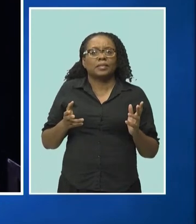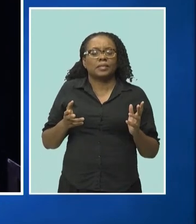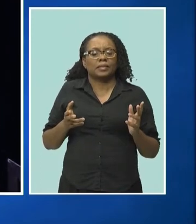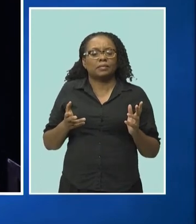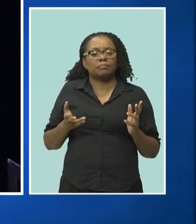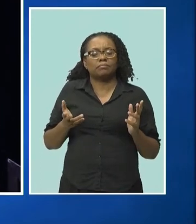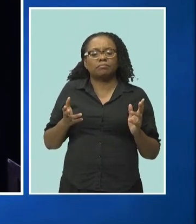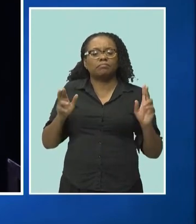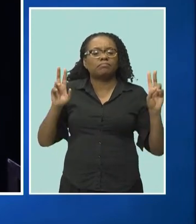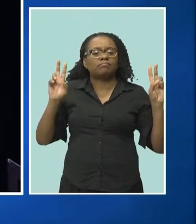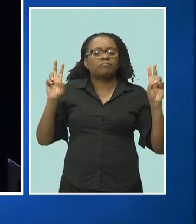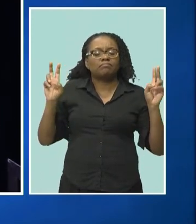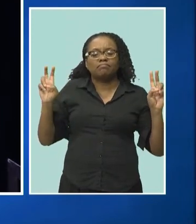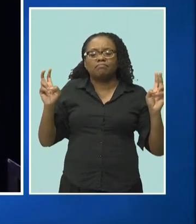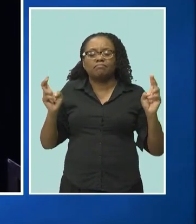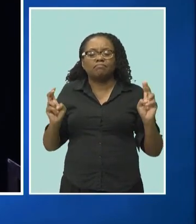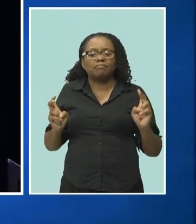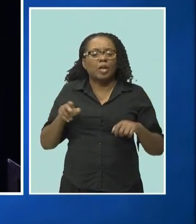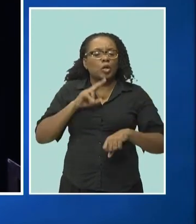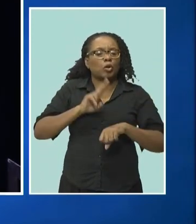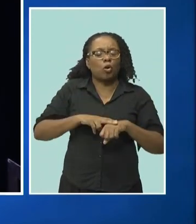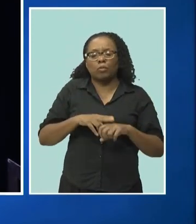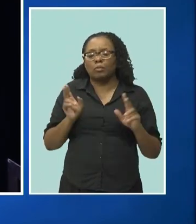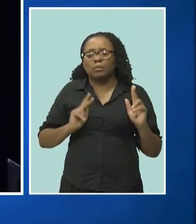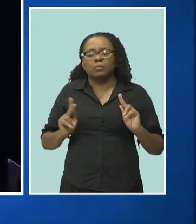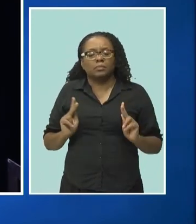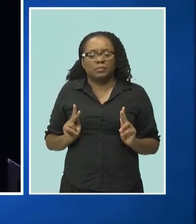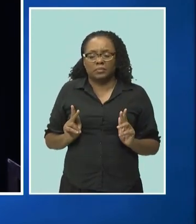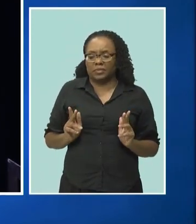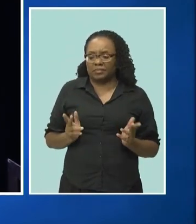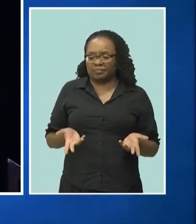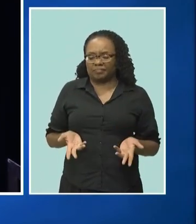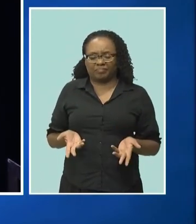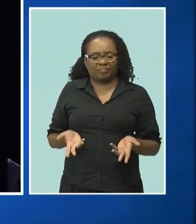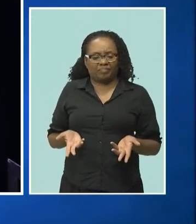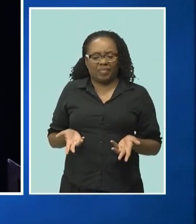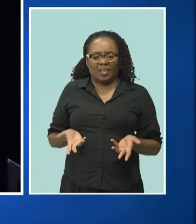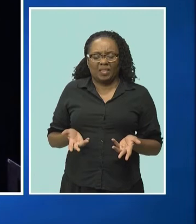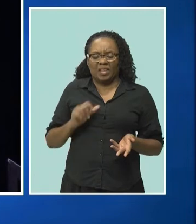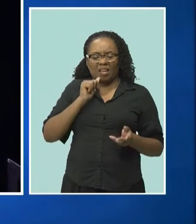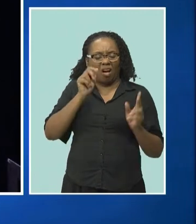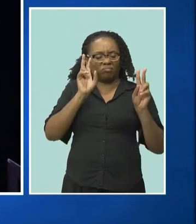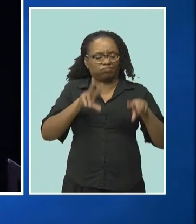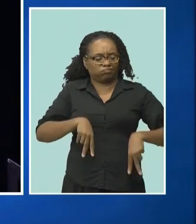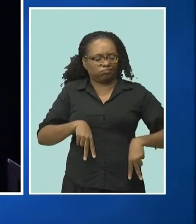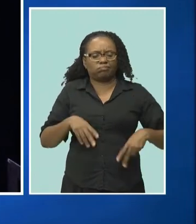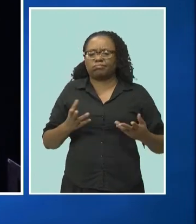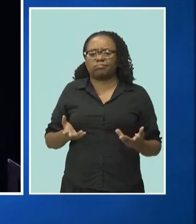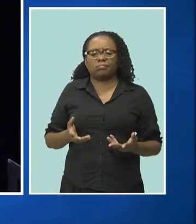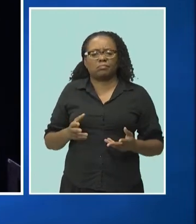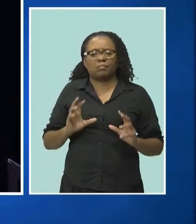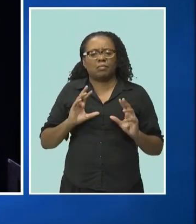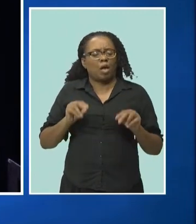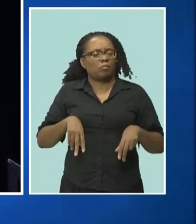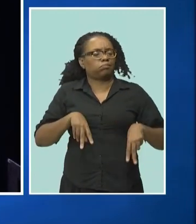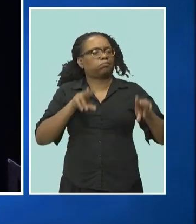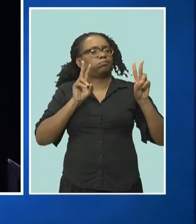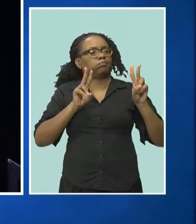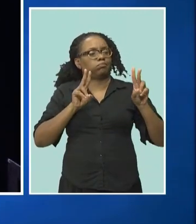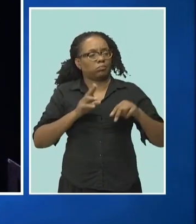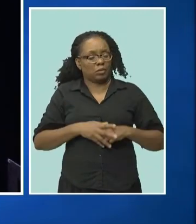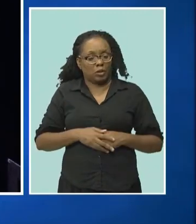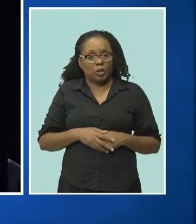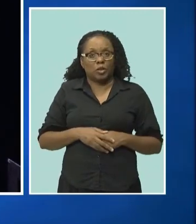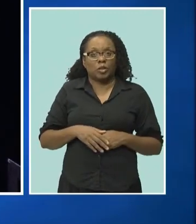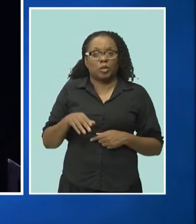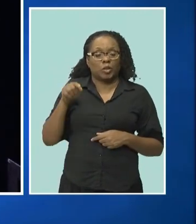Paints has a different connotation for the people in my community. Because this little man represented them. But you